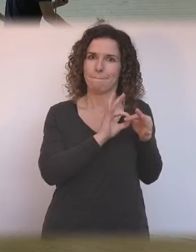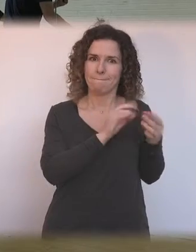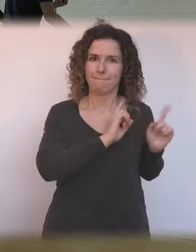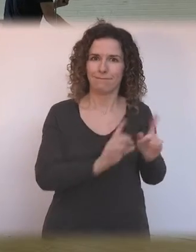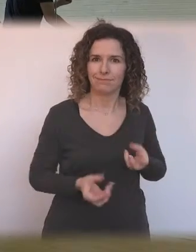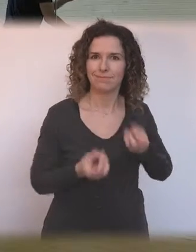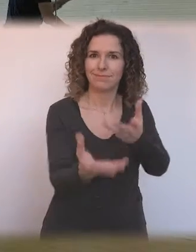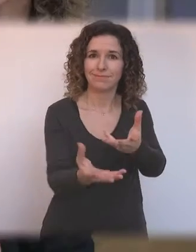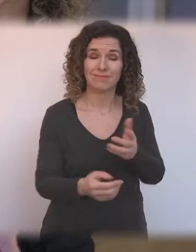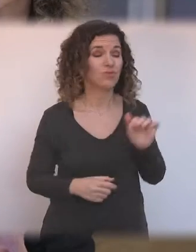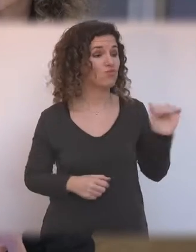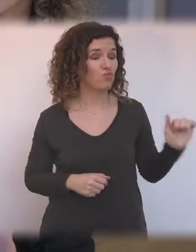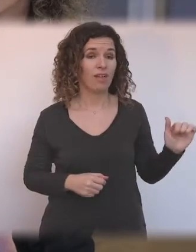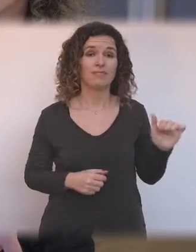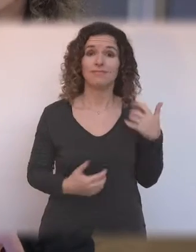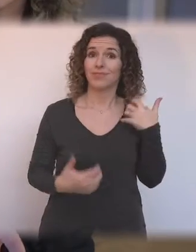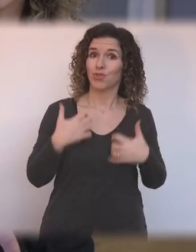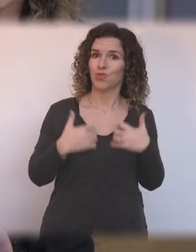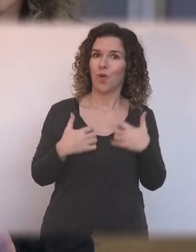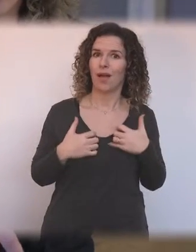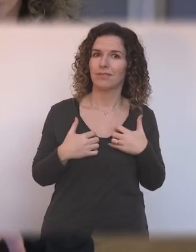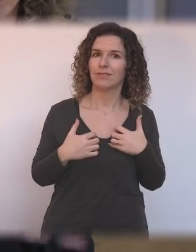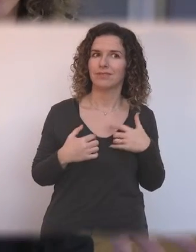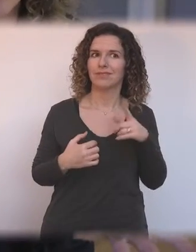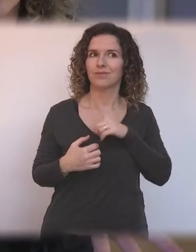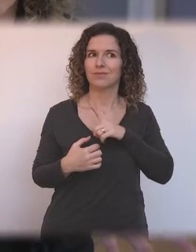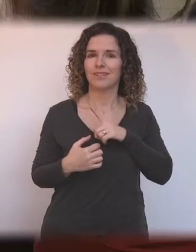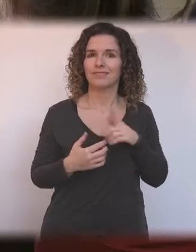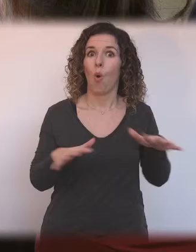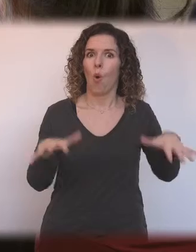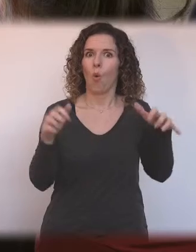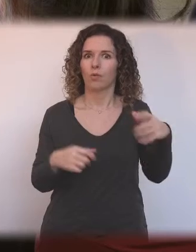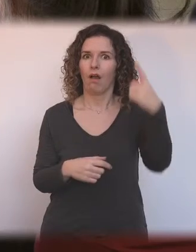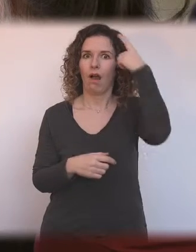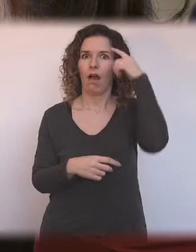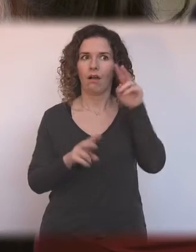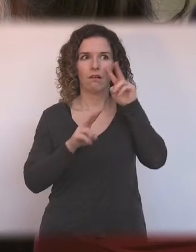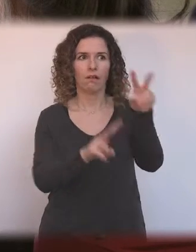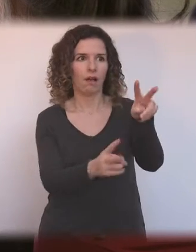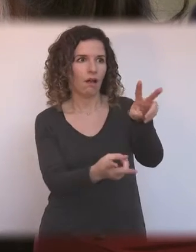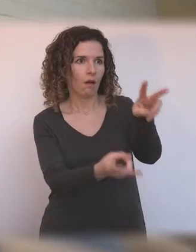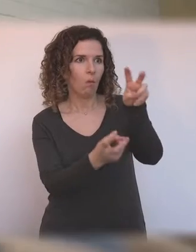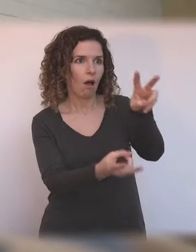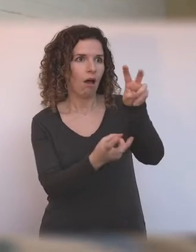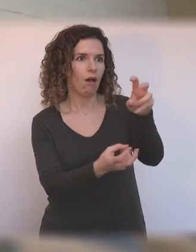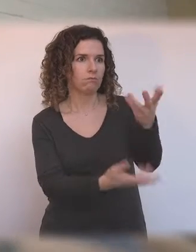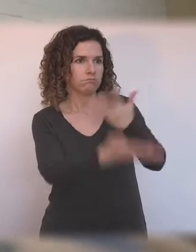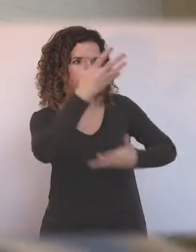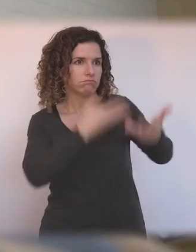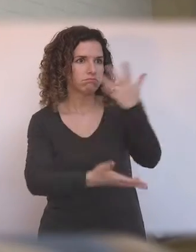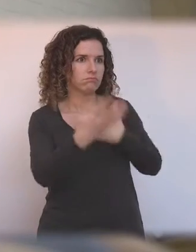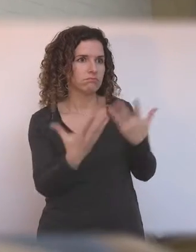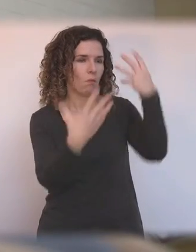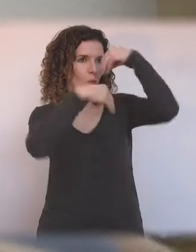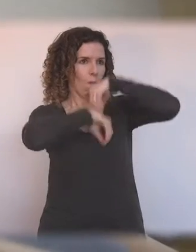Yes, it's also interesting for audiences as well, who are not only able to hear